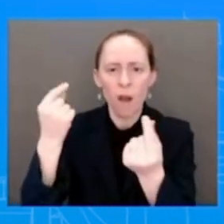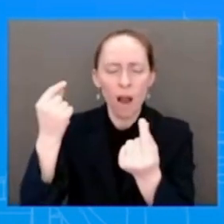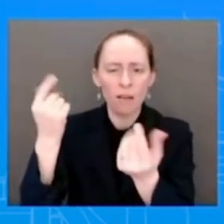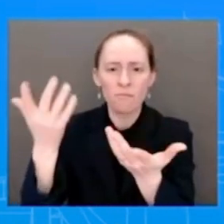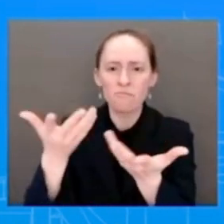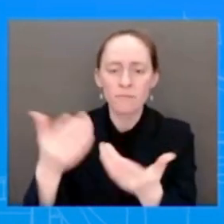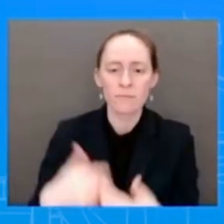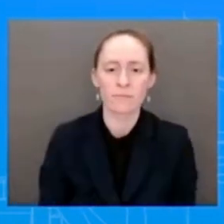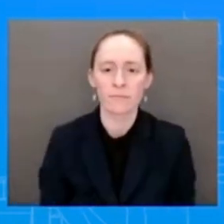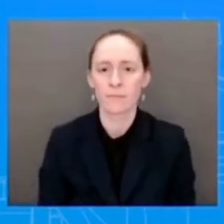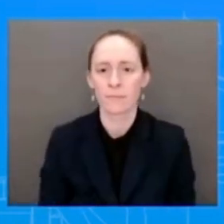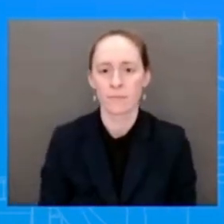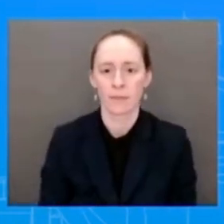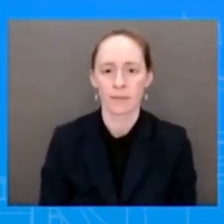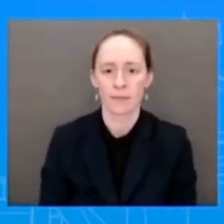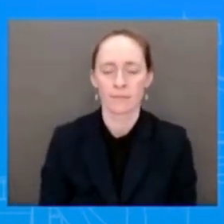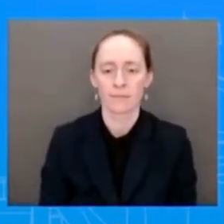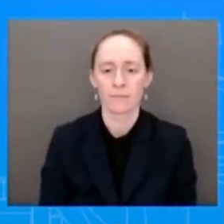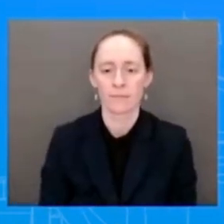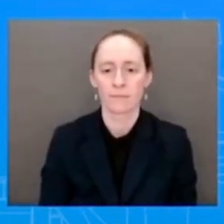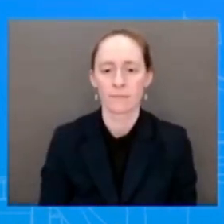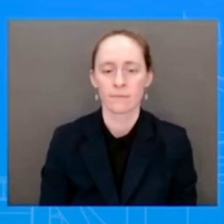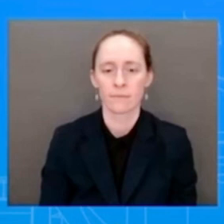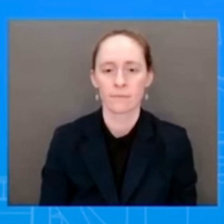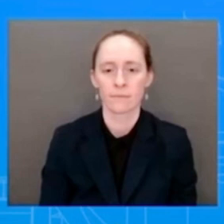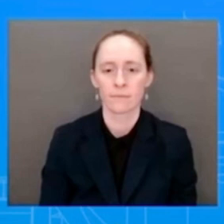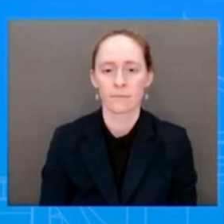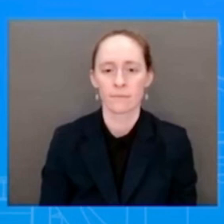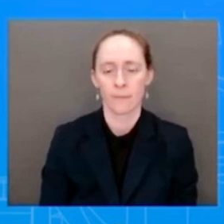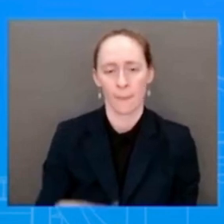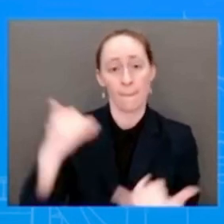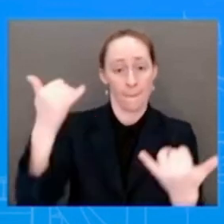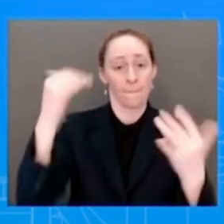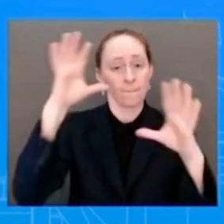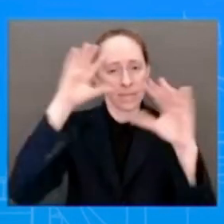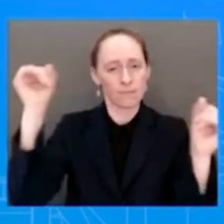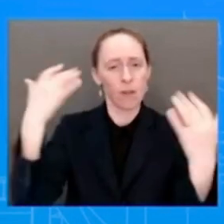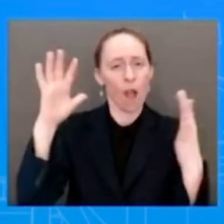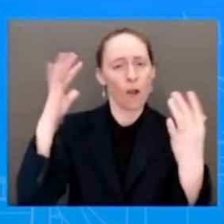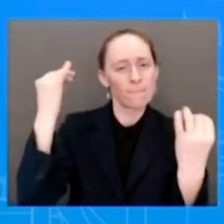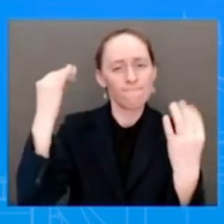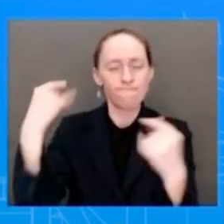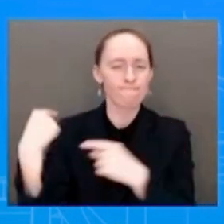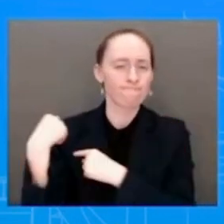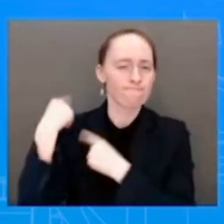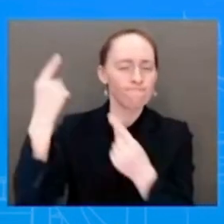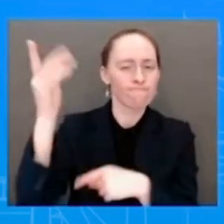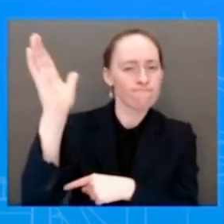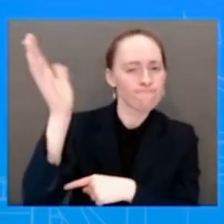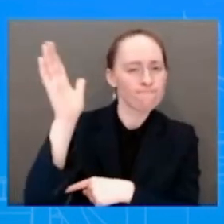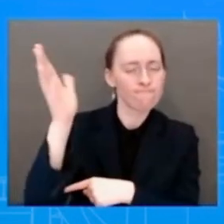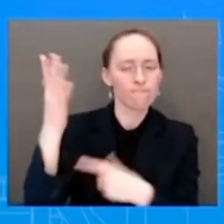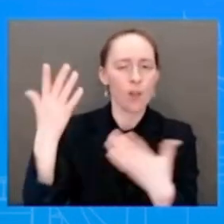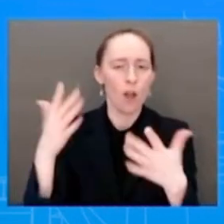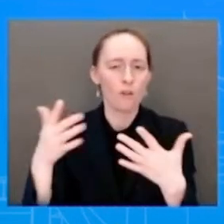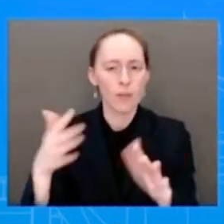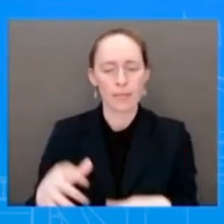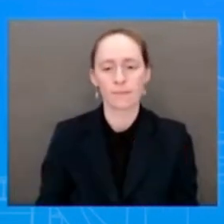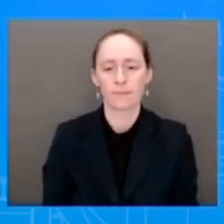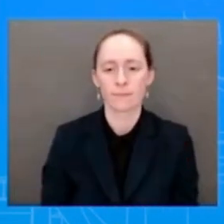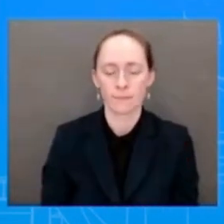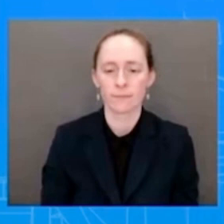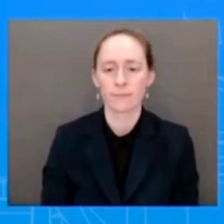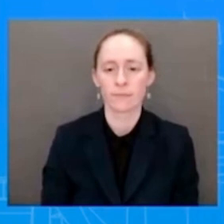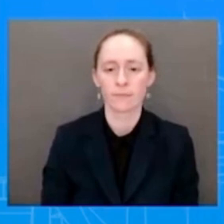speech for some time. He sees this as an opportunity, and I've spoken to this before, not just to address Congress and the members of